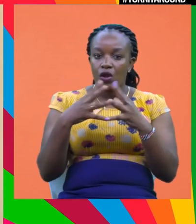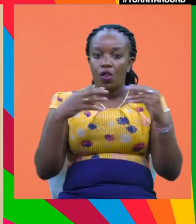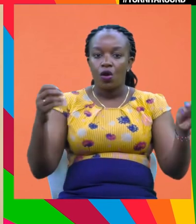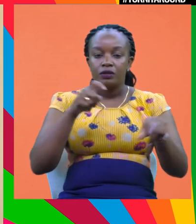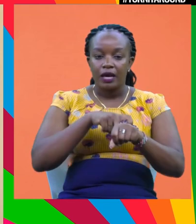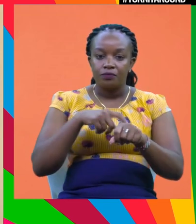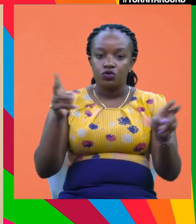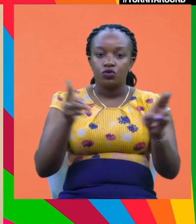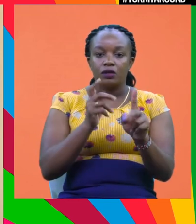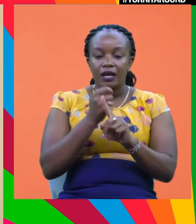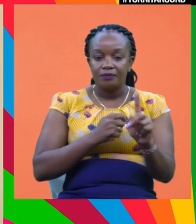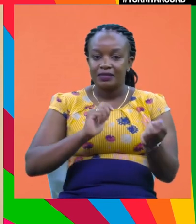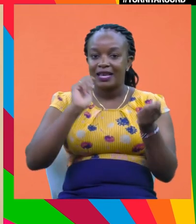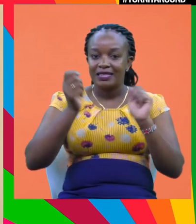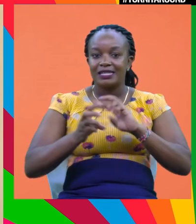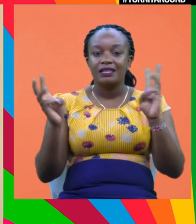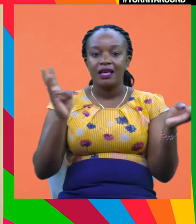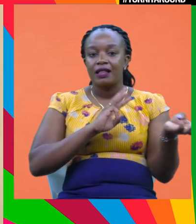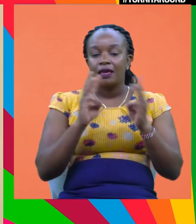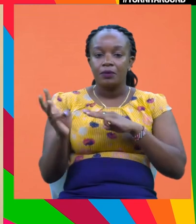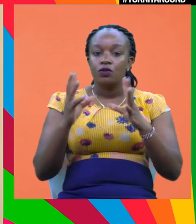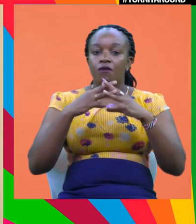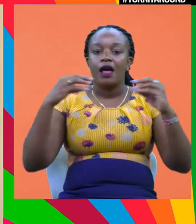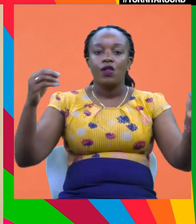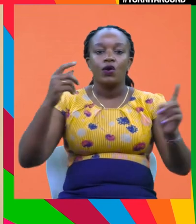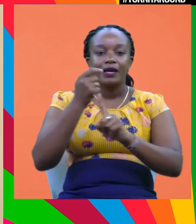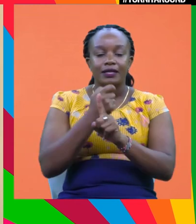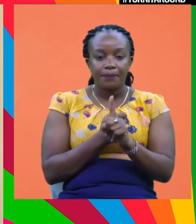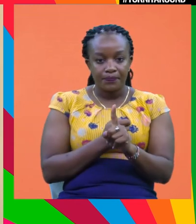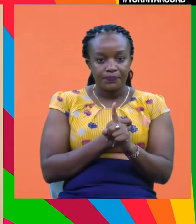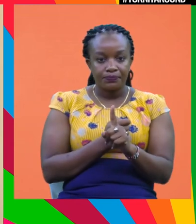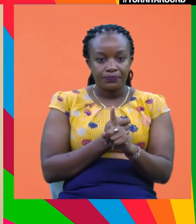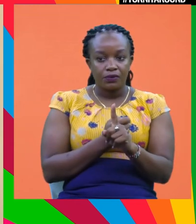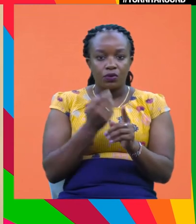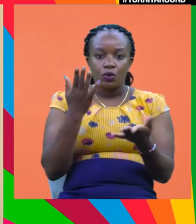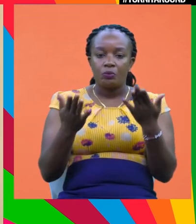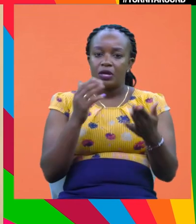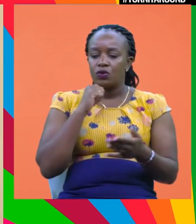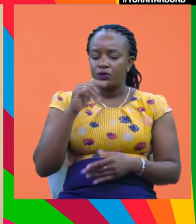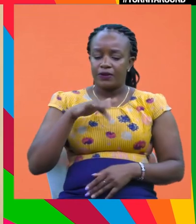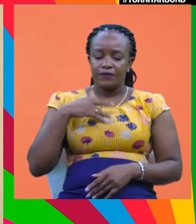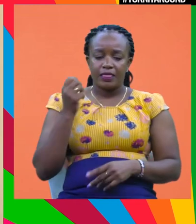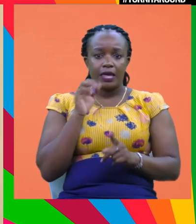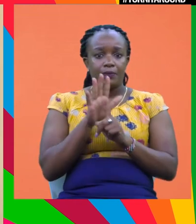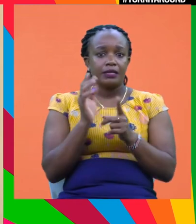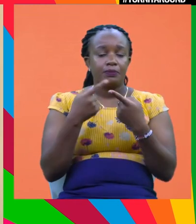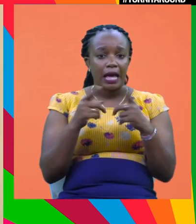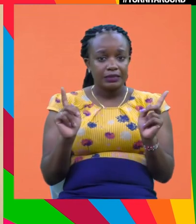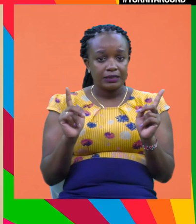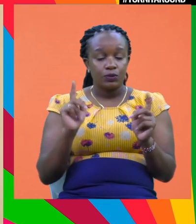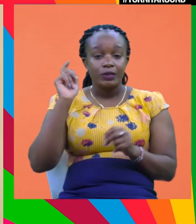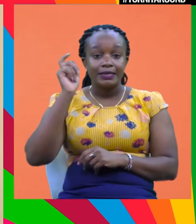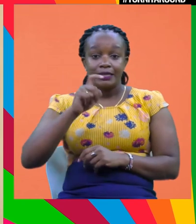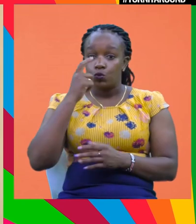of times these changes in climate, um, are longer term. You might, you might not feel the impact yourself, but